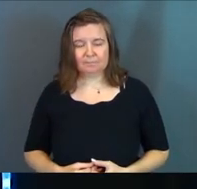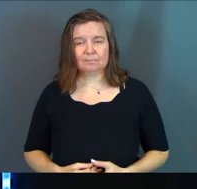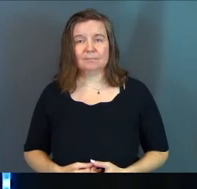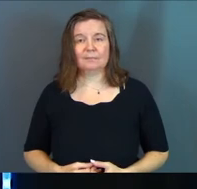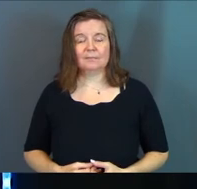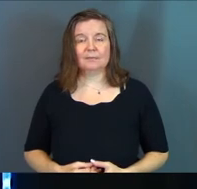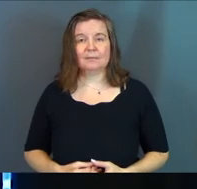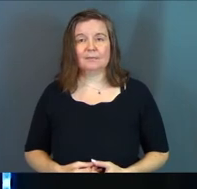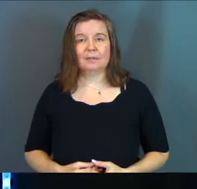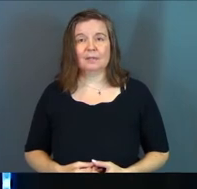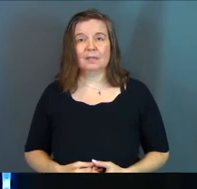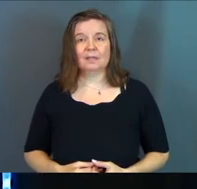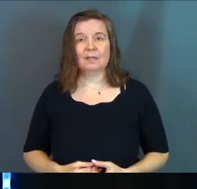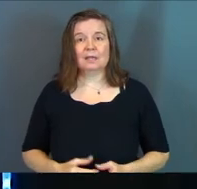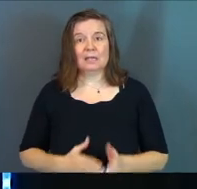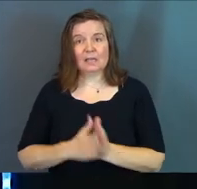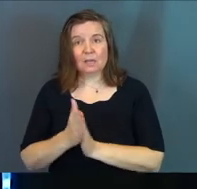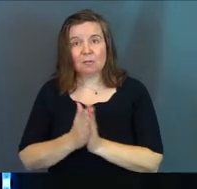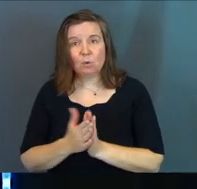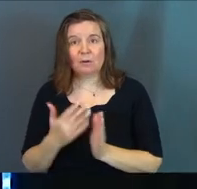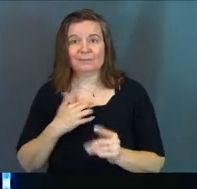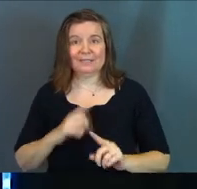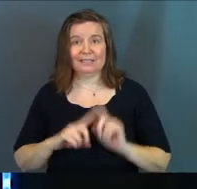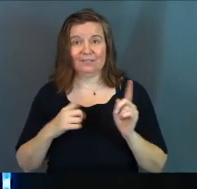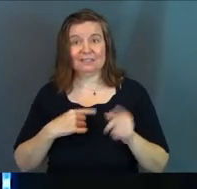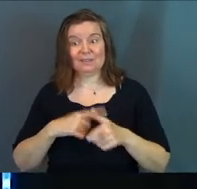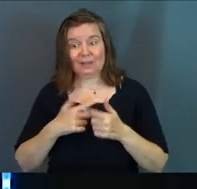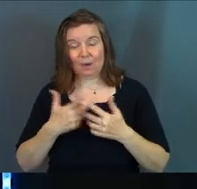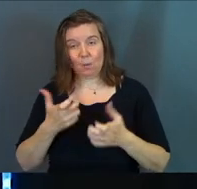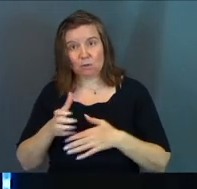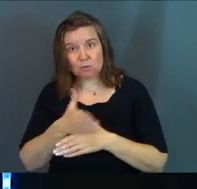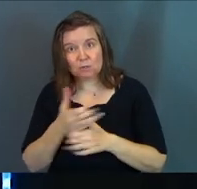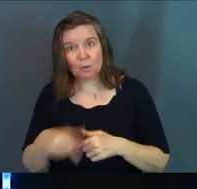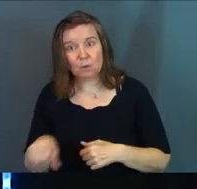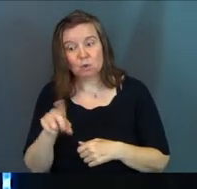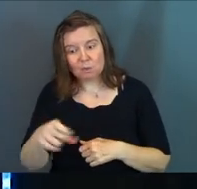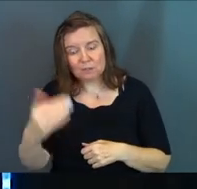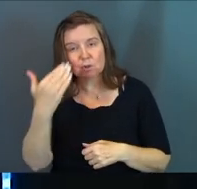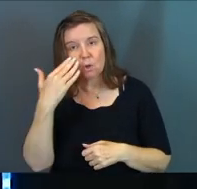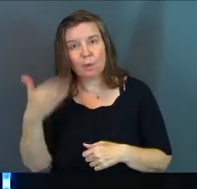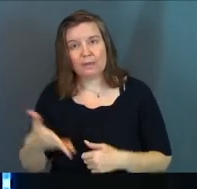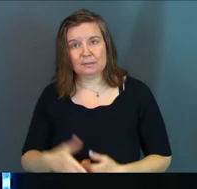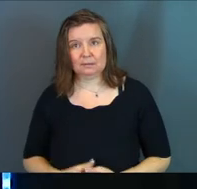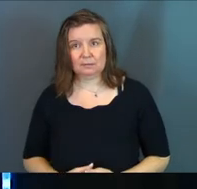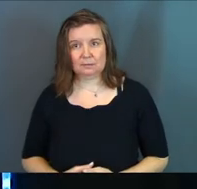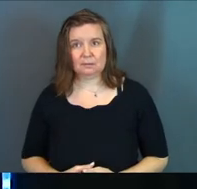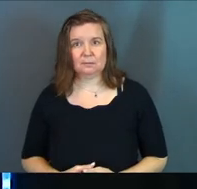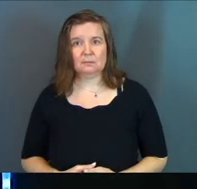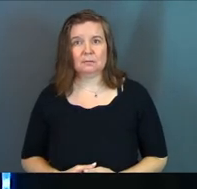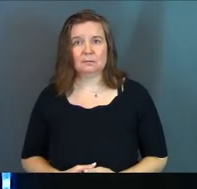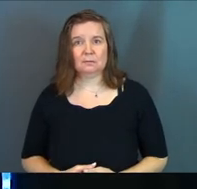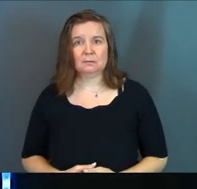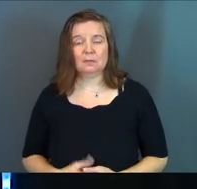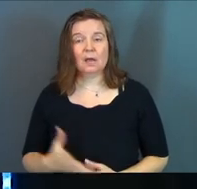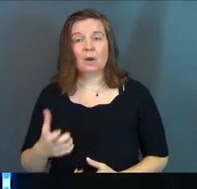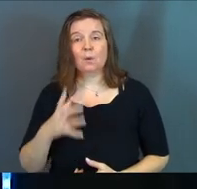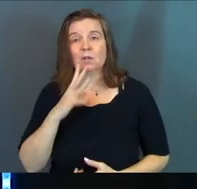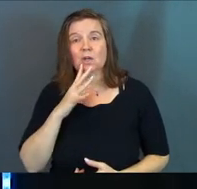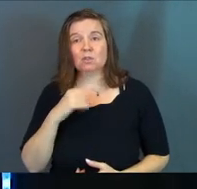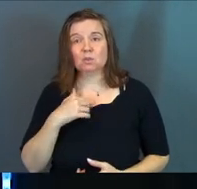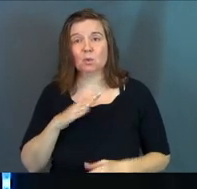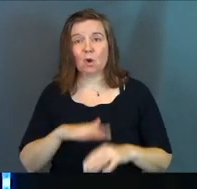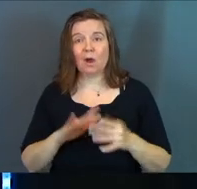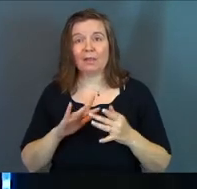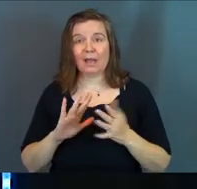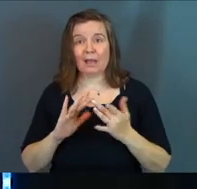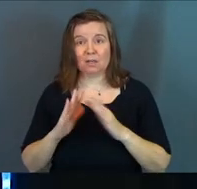It drives me in a different way to talk to you about this. You need to know this. And I want to talk to the